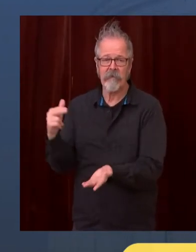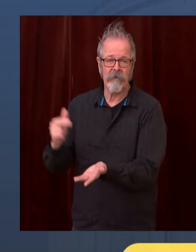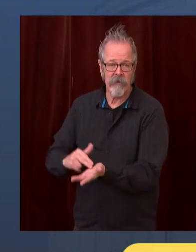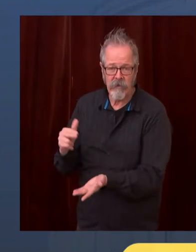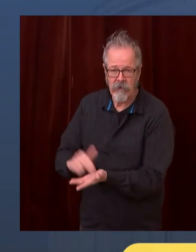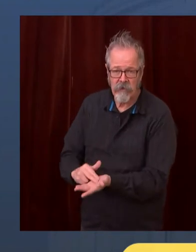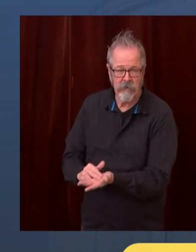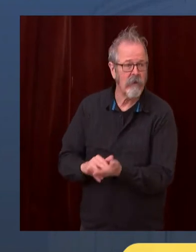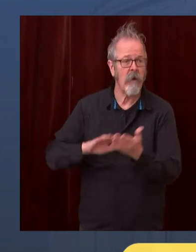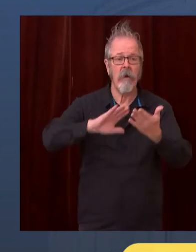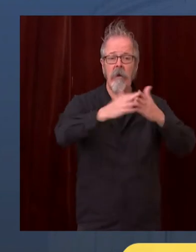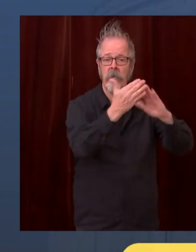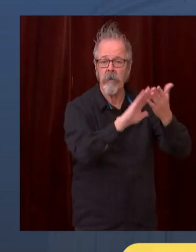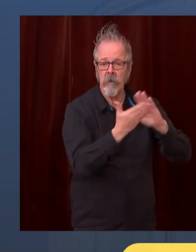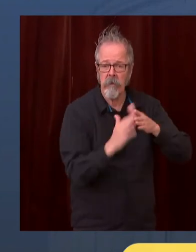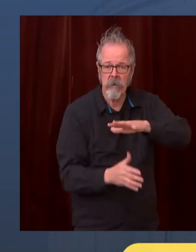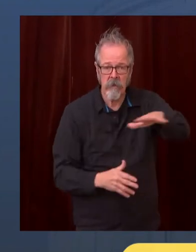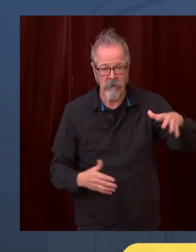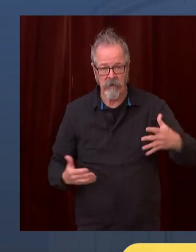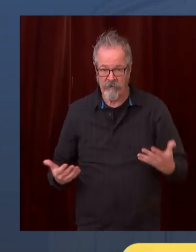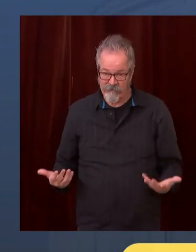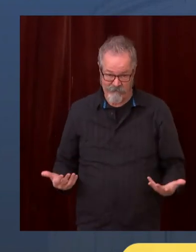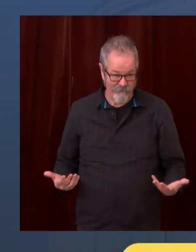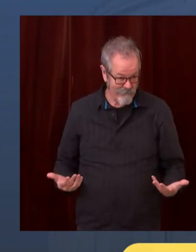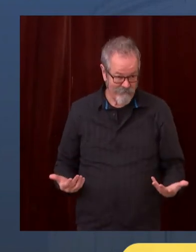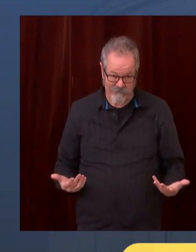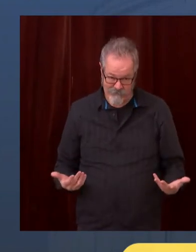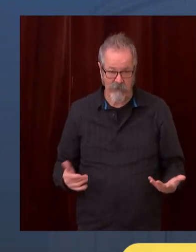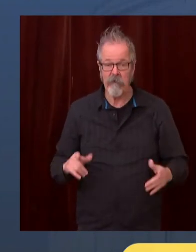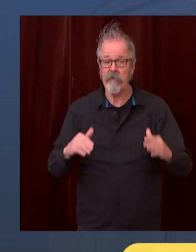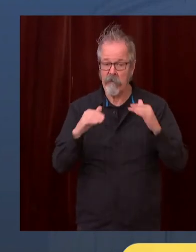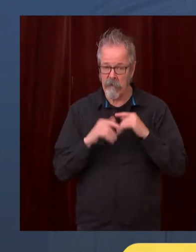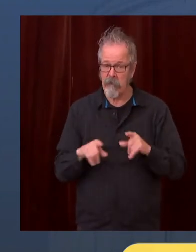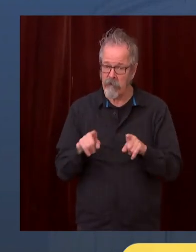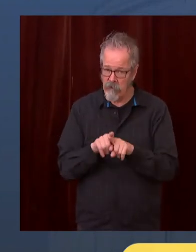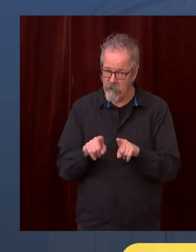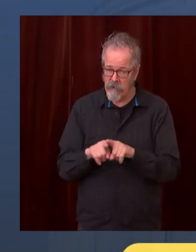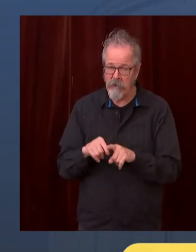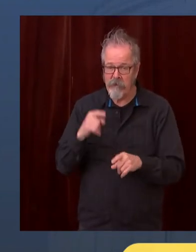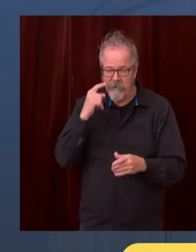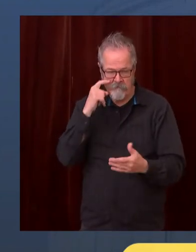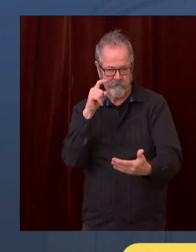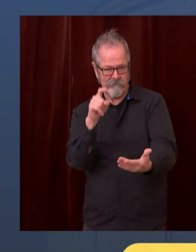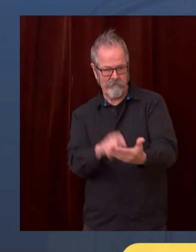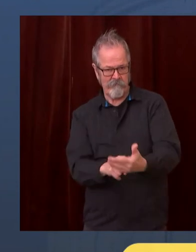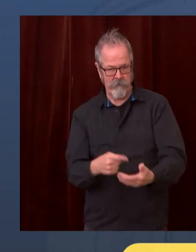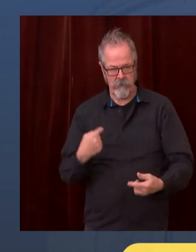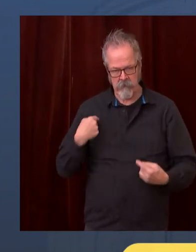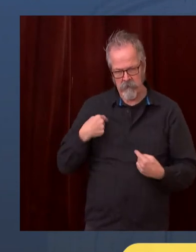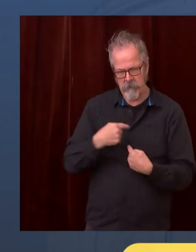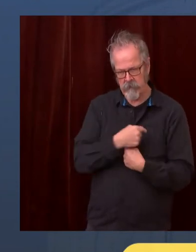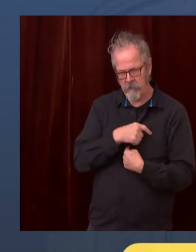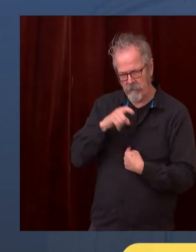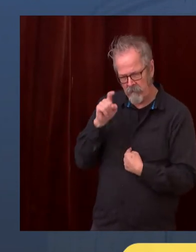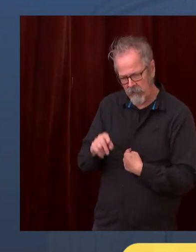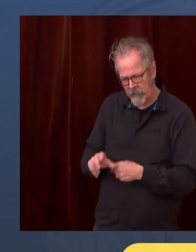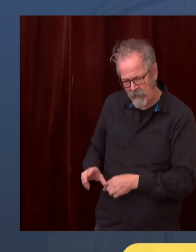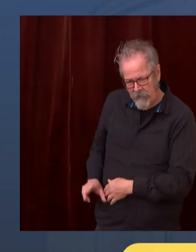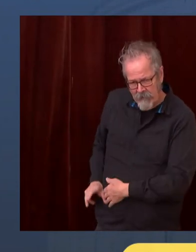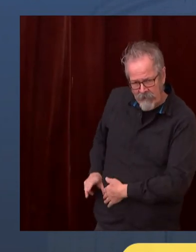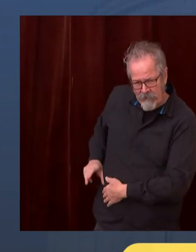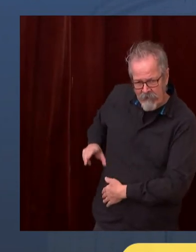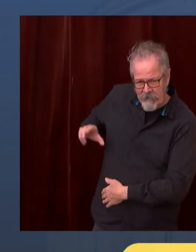and that means it's not just during a pandemic, and we're learning a lot about things that we have to do, but it's also